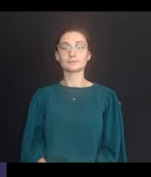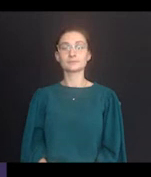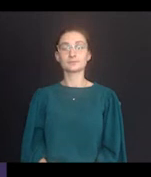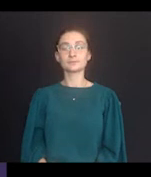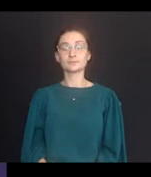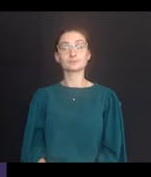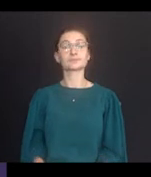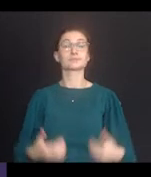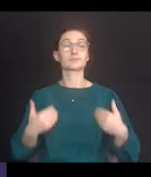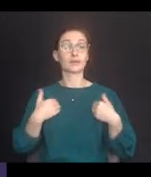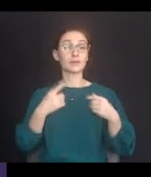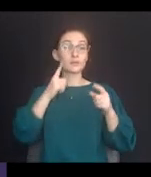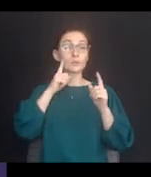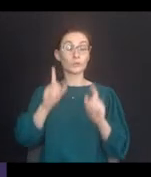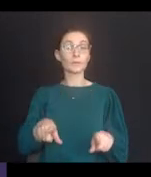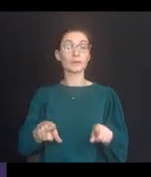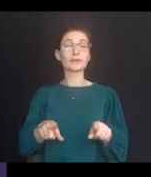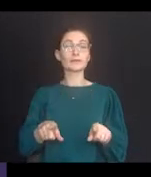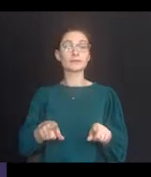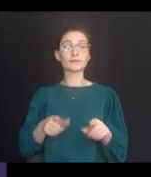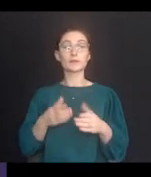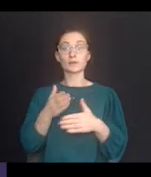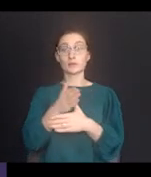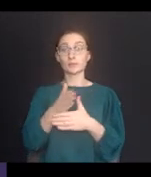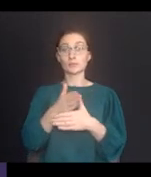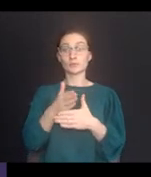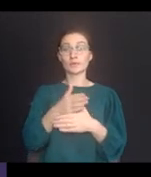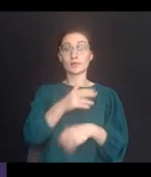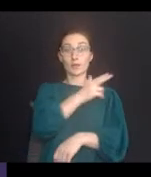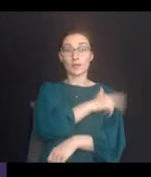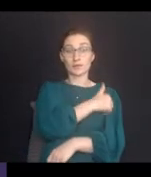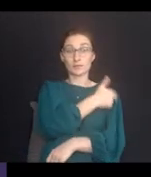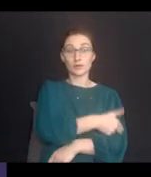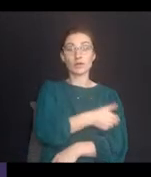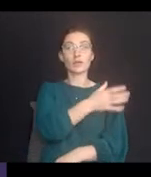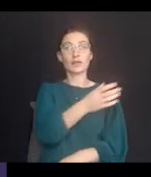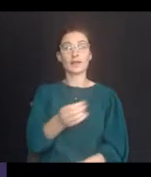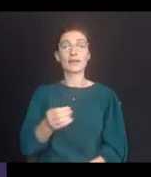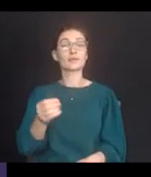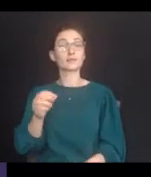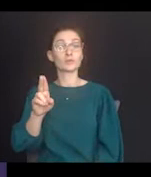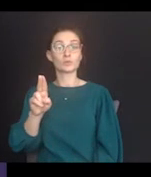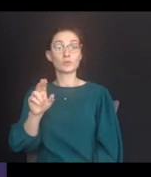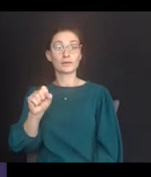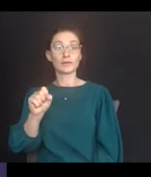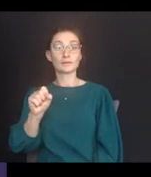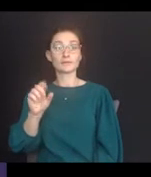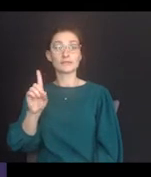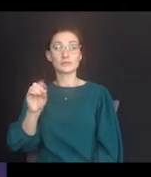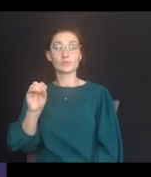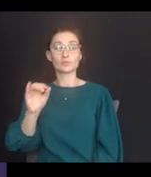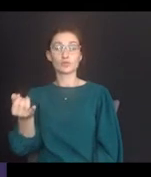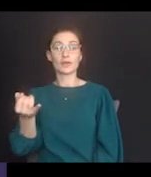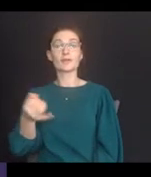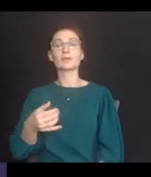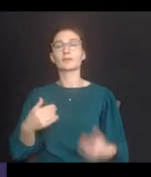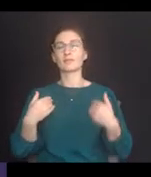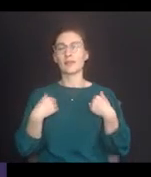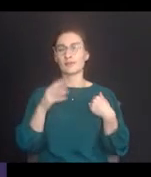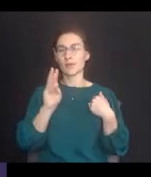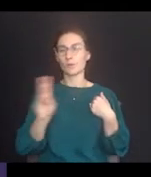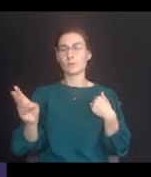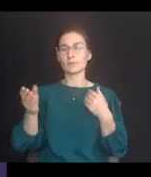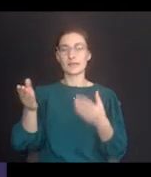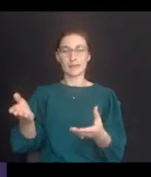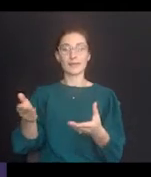There was a settlement agreement between the U.S. Department of Justice and Hospital for Special Care. You can find it at this website